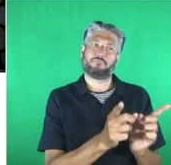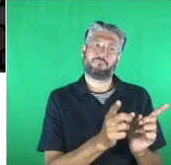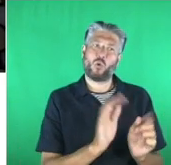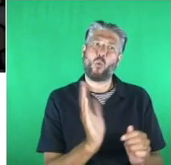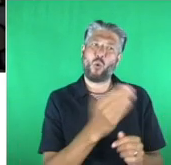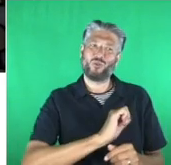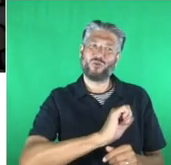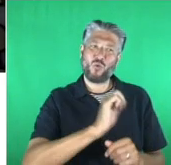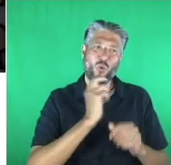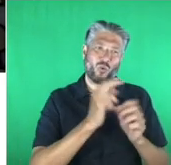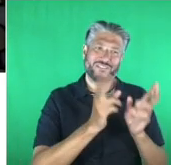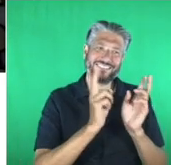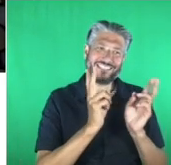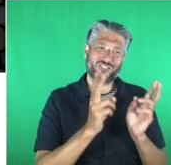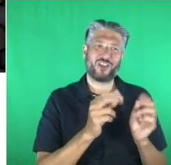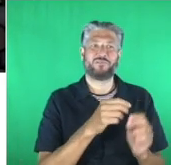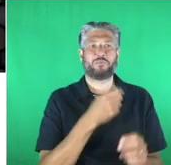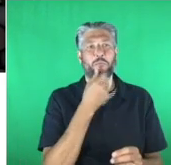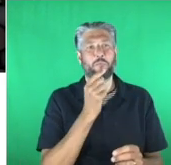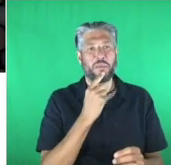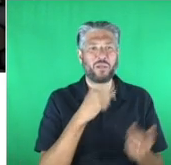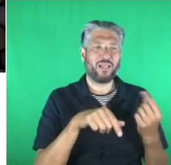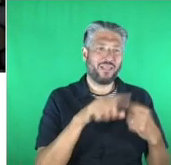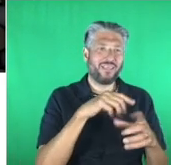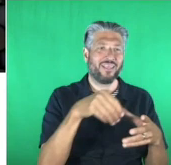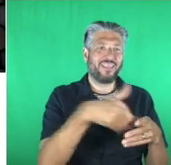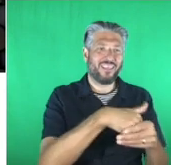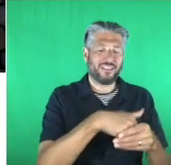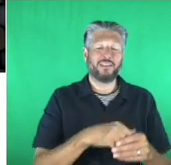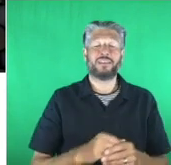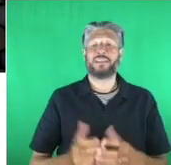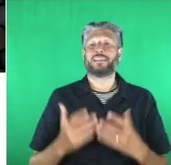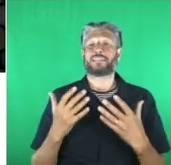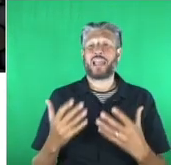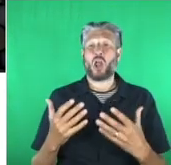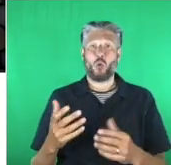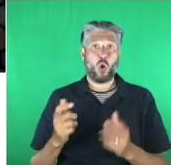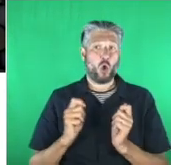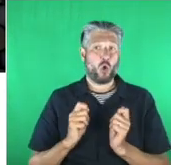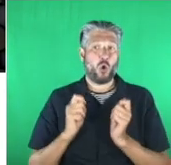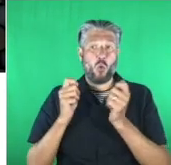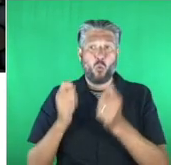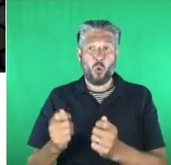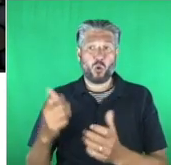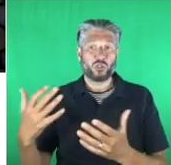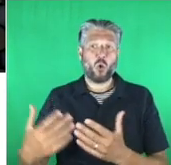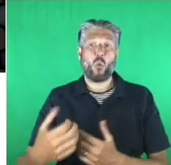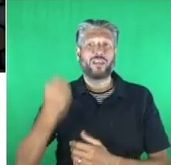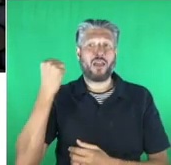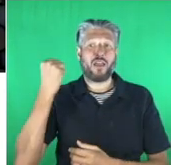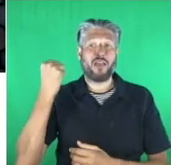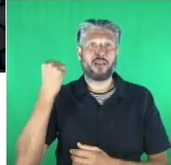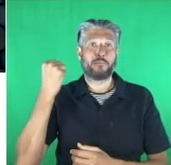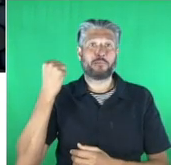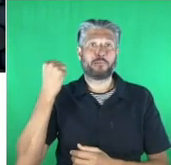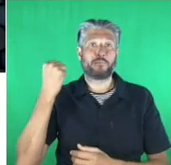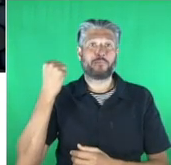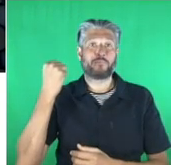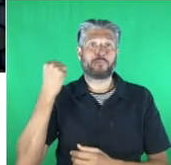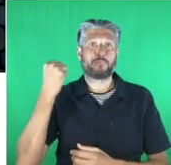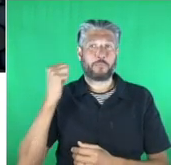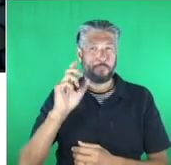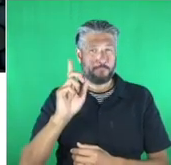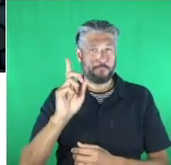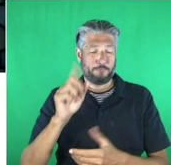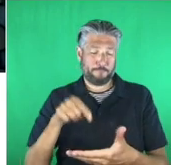And the Tech for Good Education Award winner is... Let me pull it out of my top secret